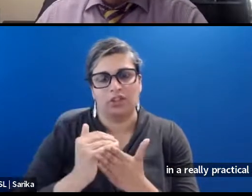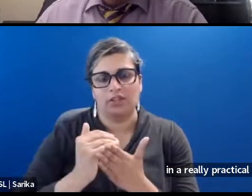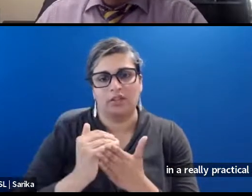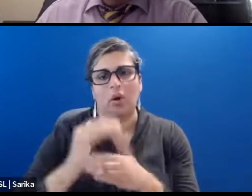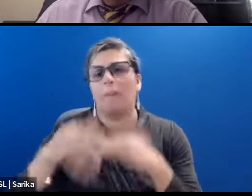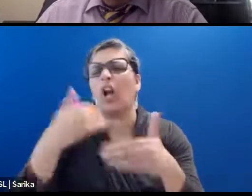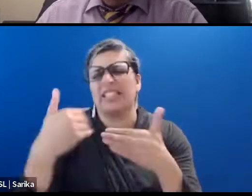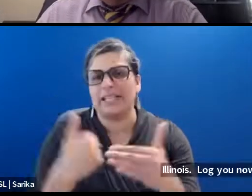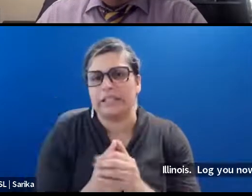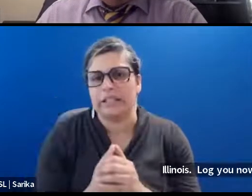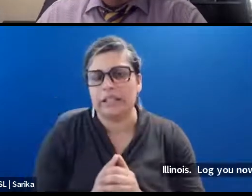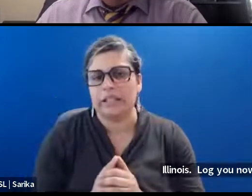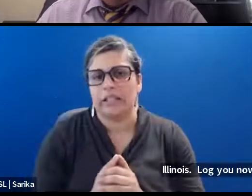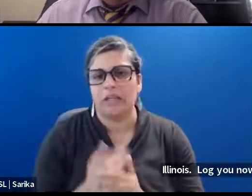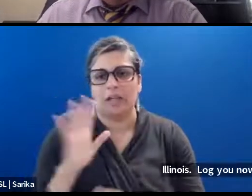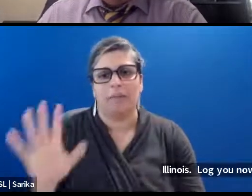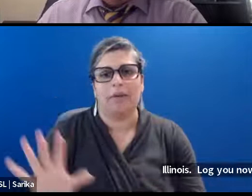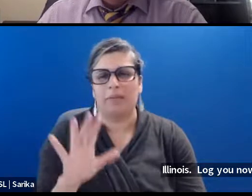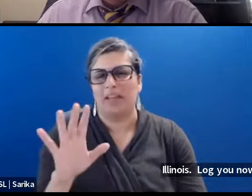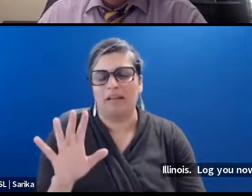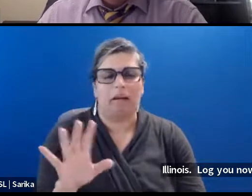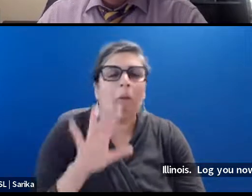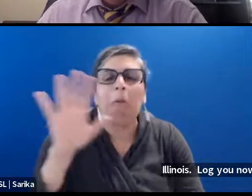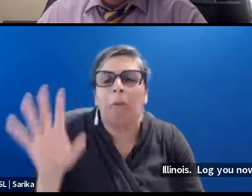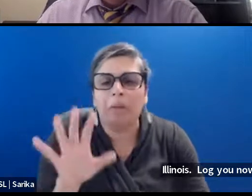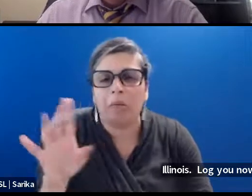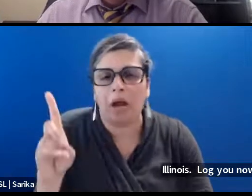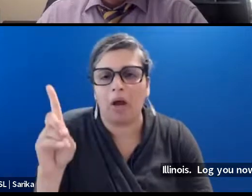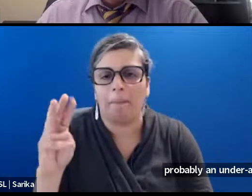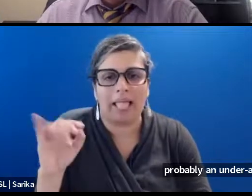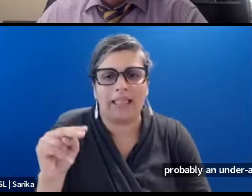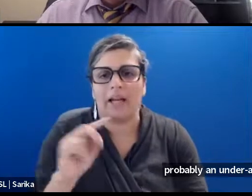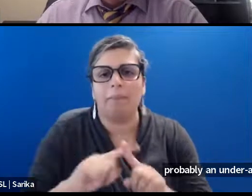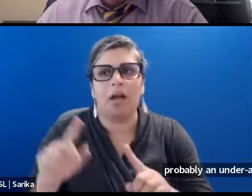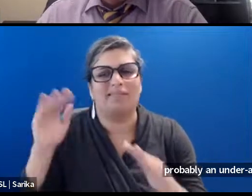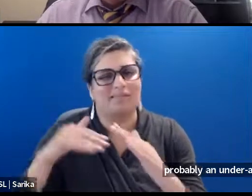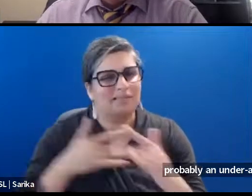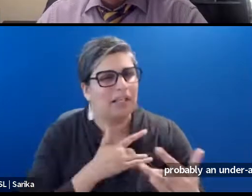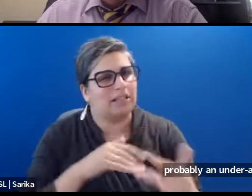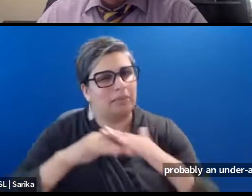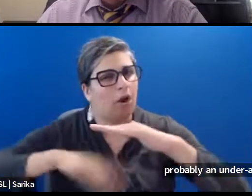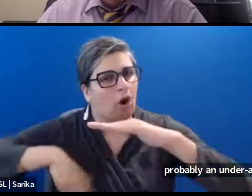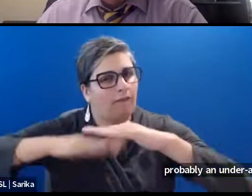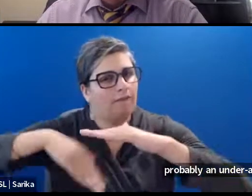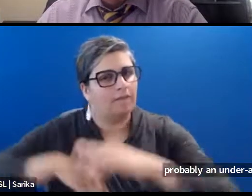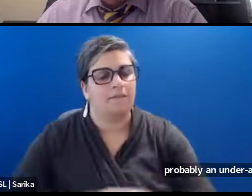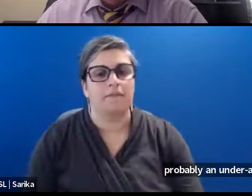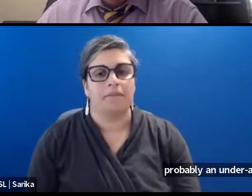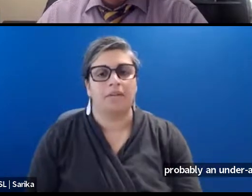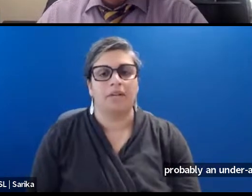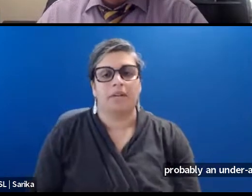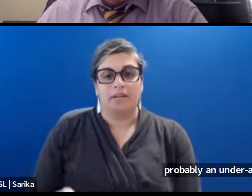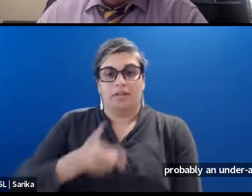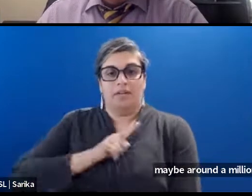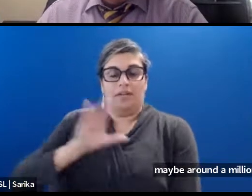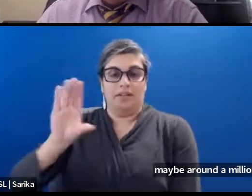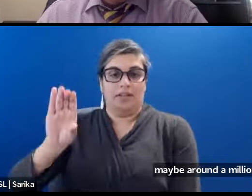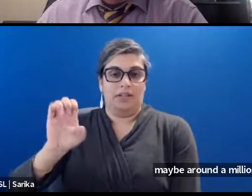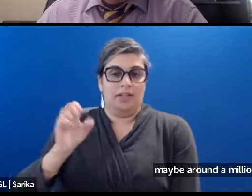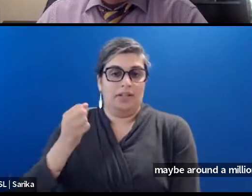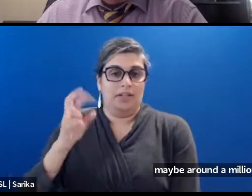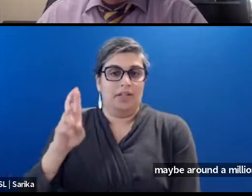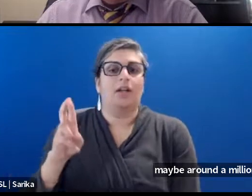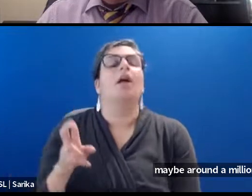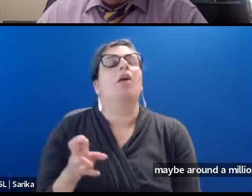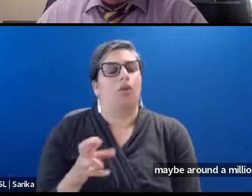Process. Maybe. Maybe around a million. But oftentimes under. Right. Yeah. So. Um. So again. Illinois has a